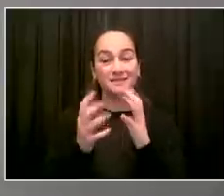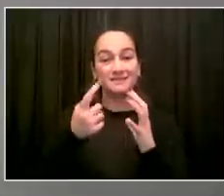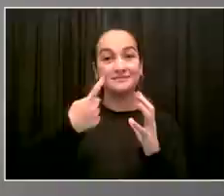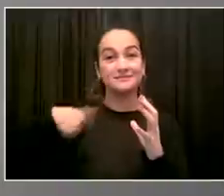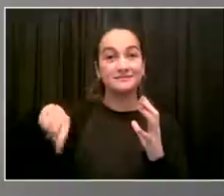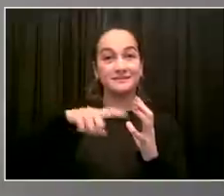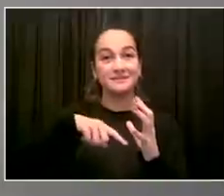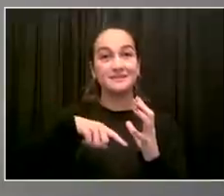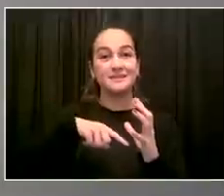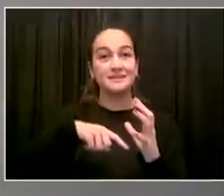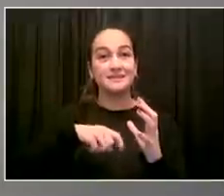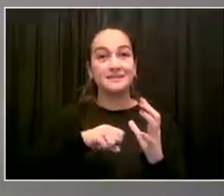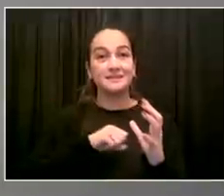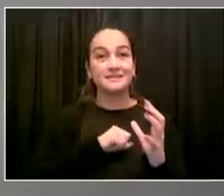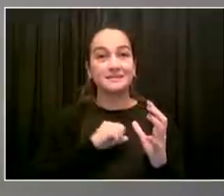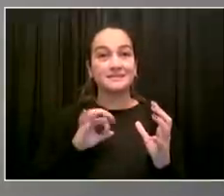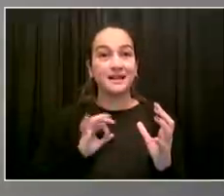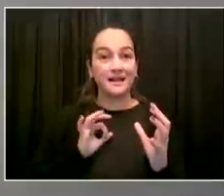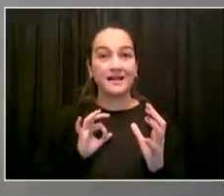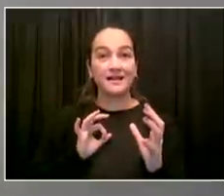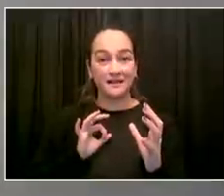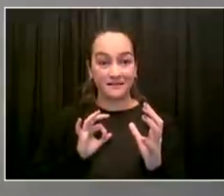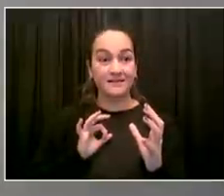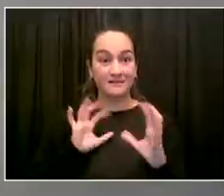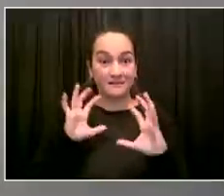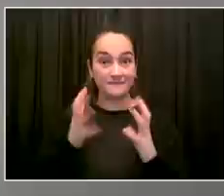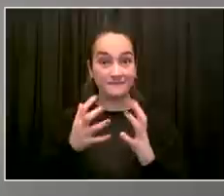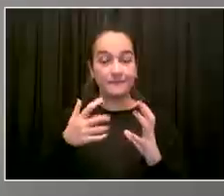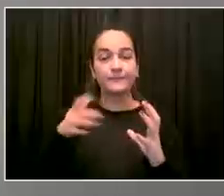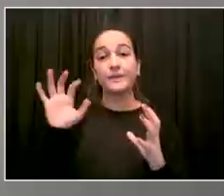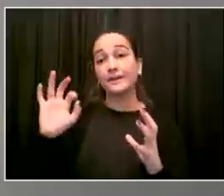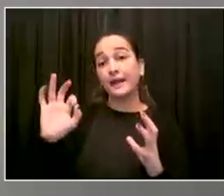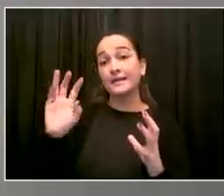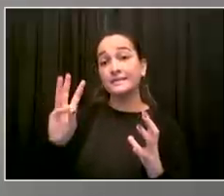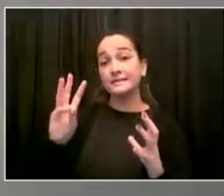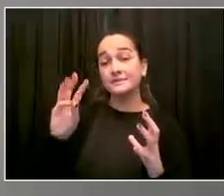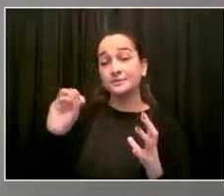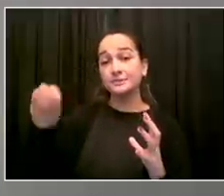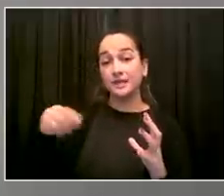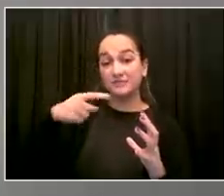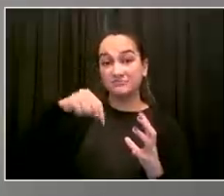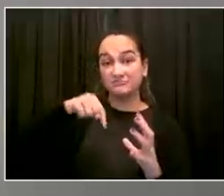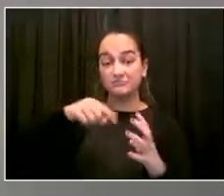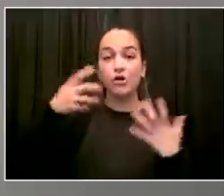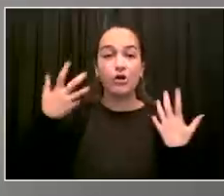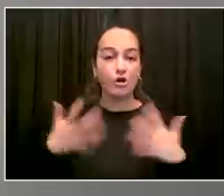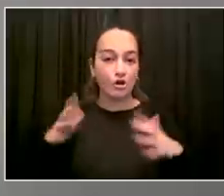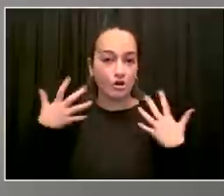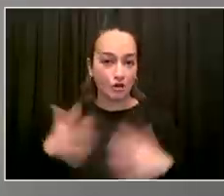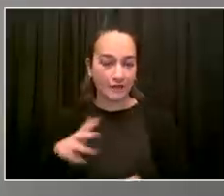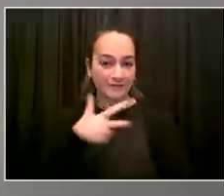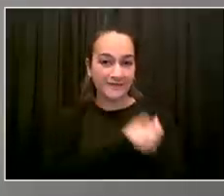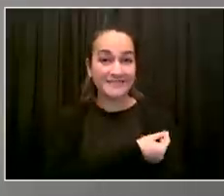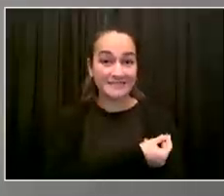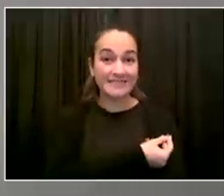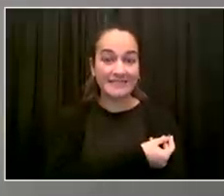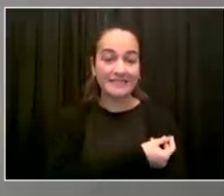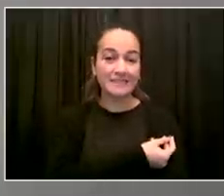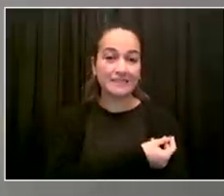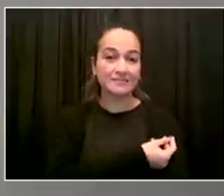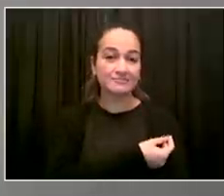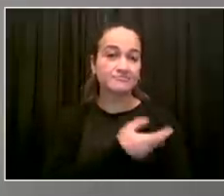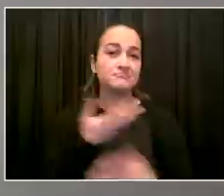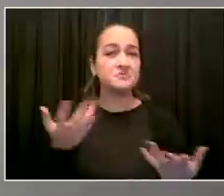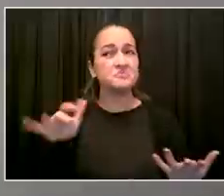morning. But as you say, sir, I won't have better information until the end of the day, because if someone comes